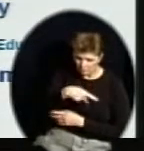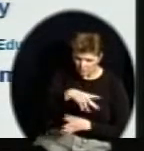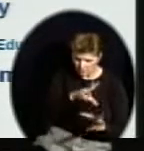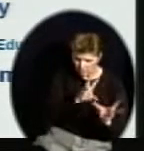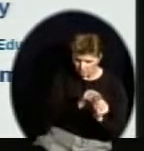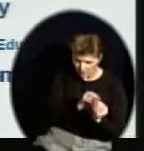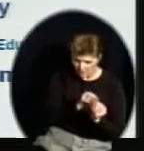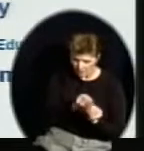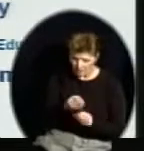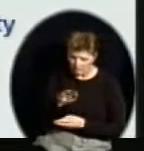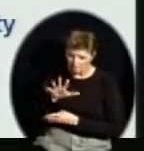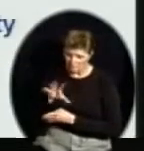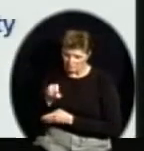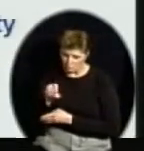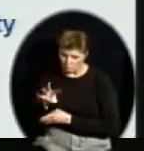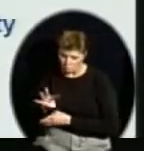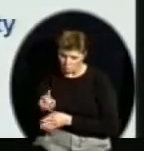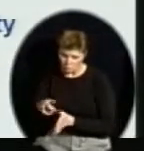accommodation plan.